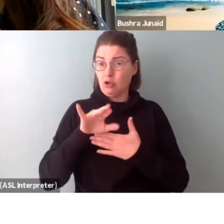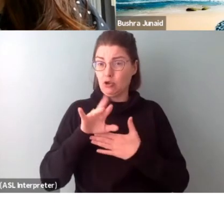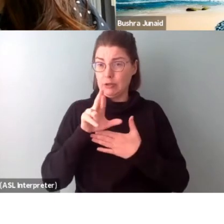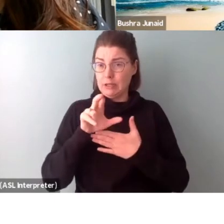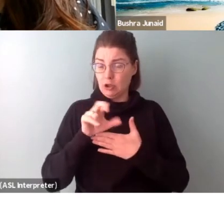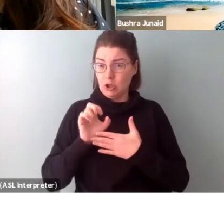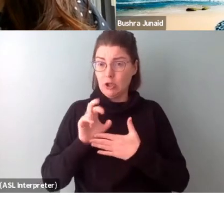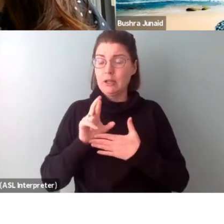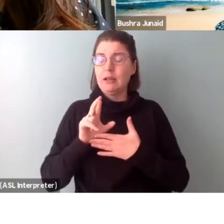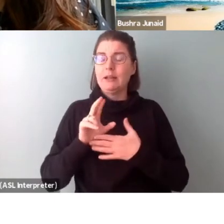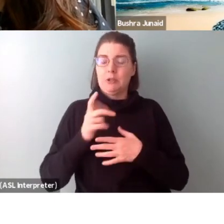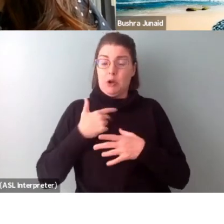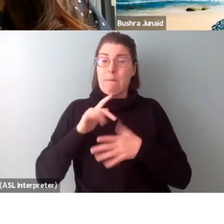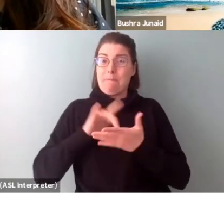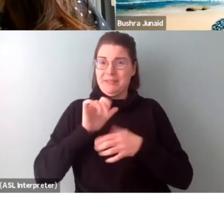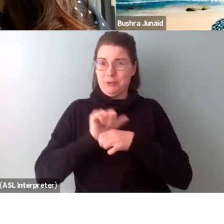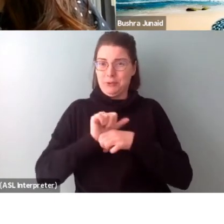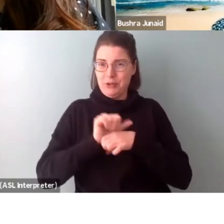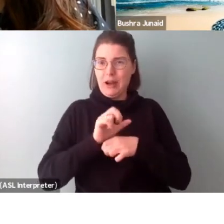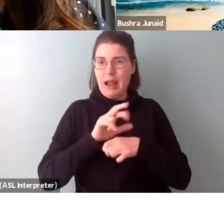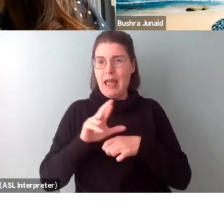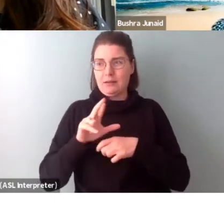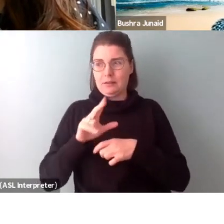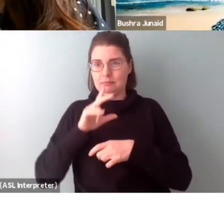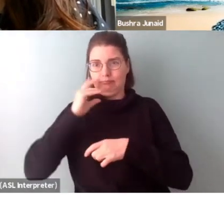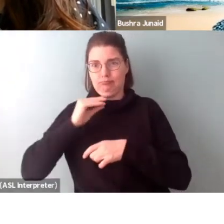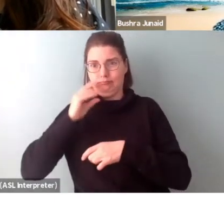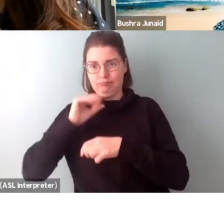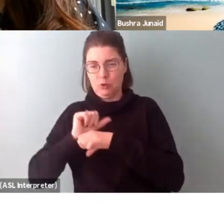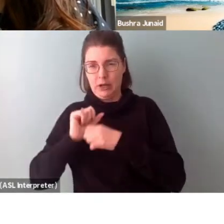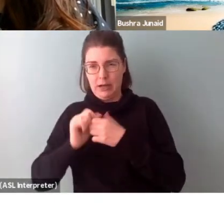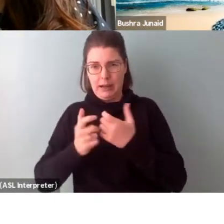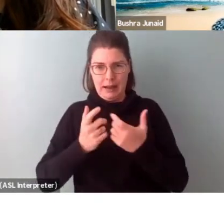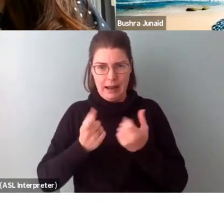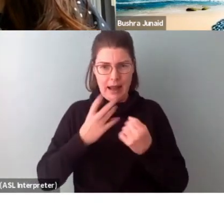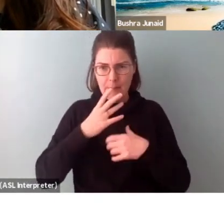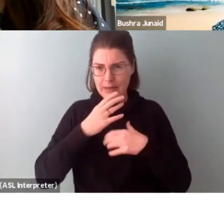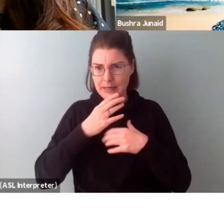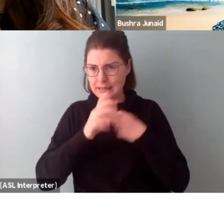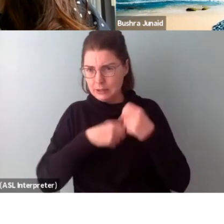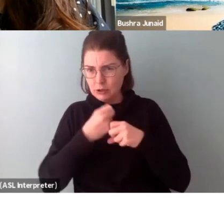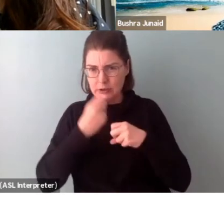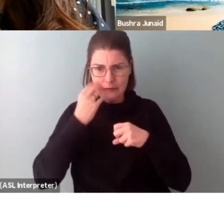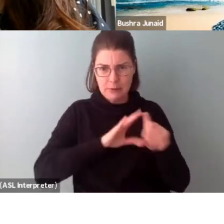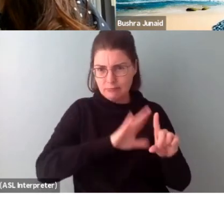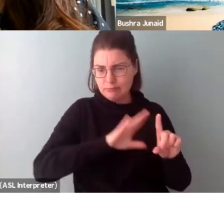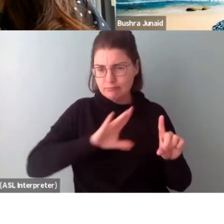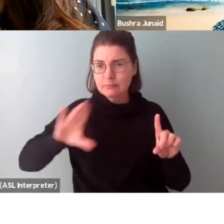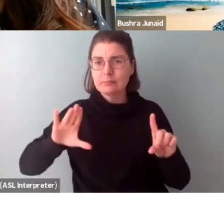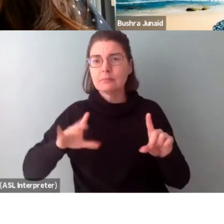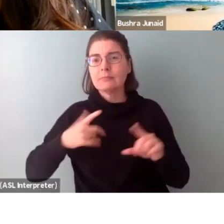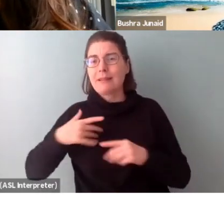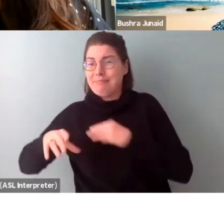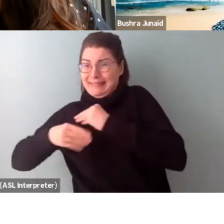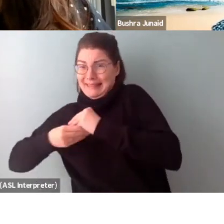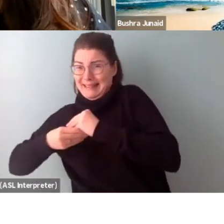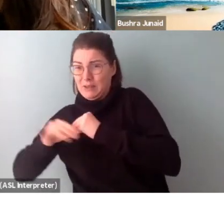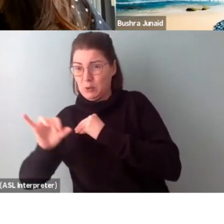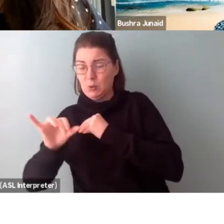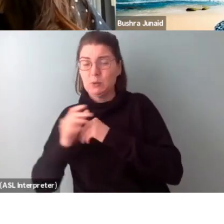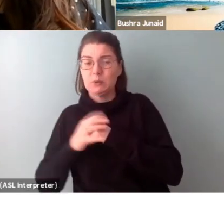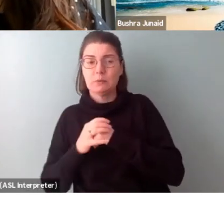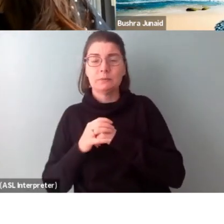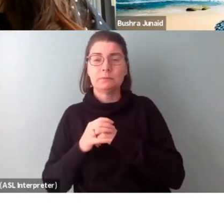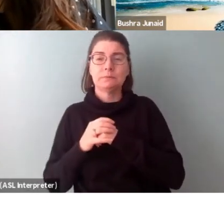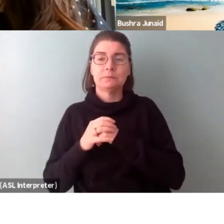experience do you recommend for each stage of an artistic career? And if I can add on another question that came up